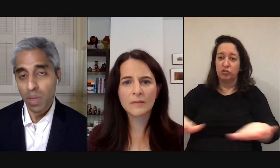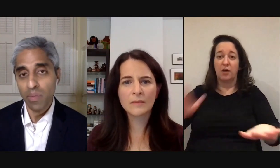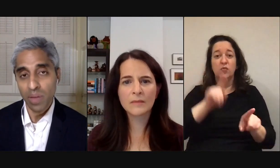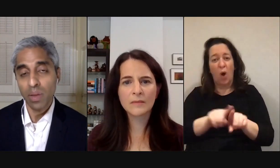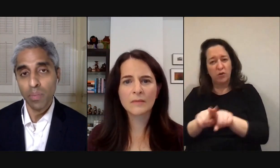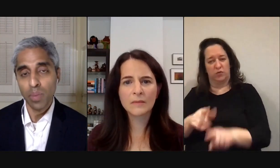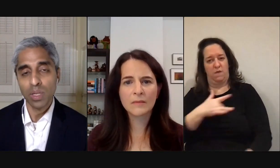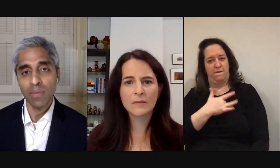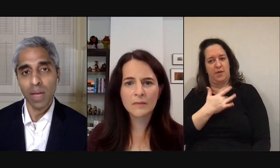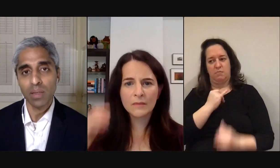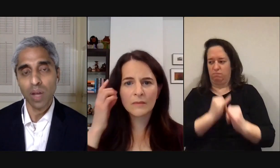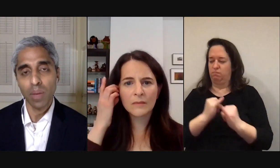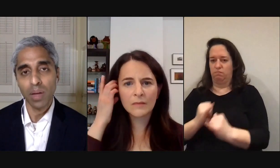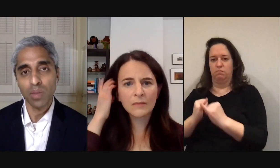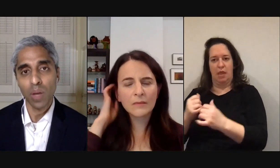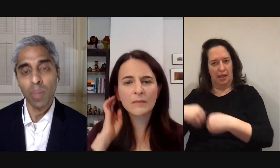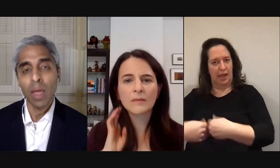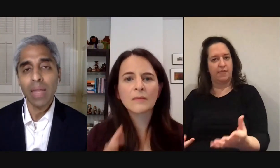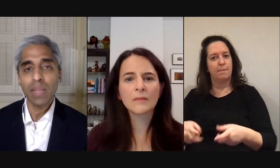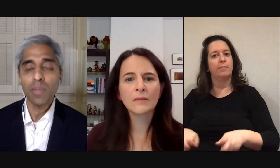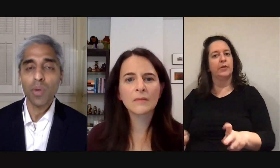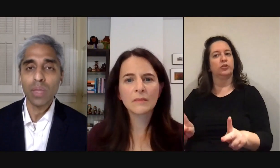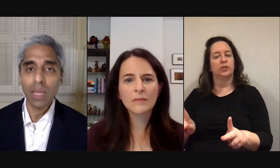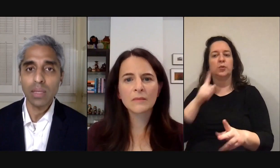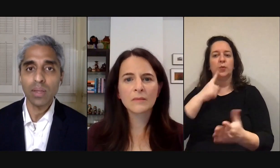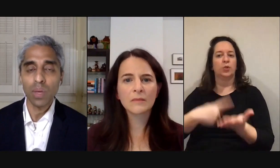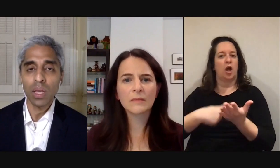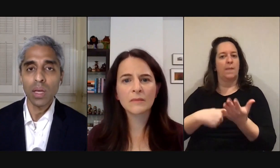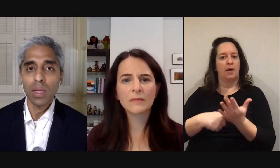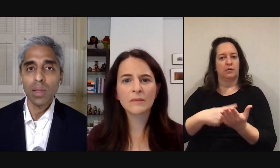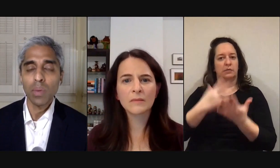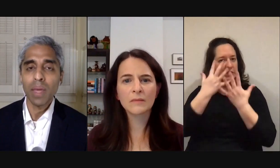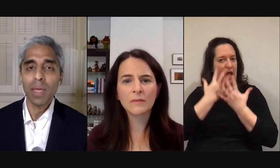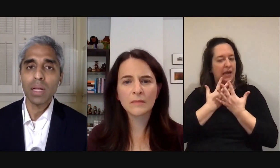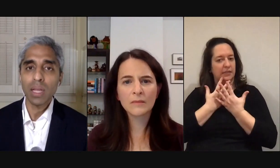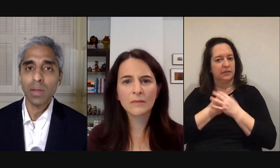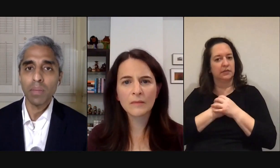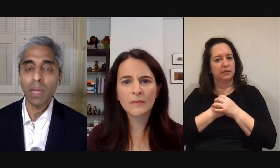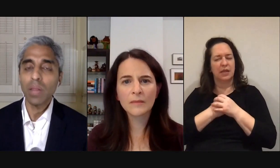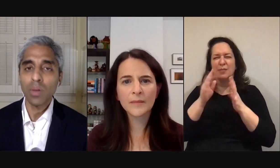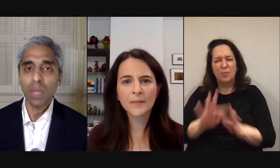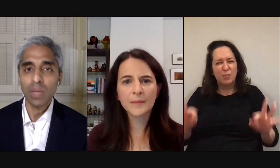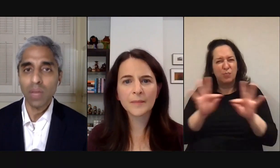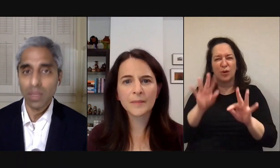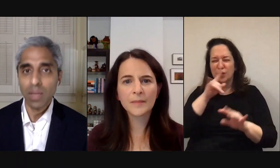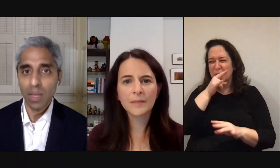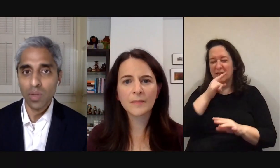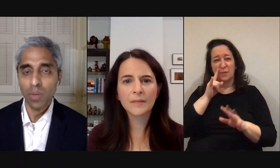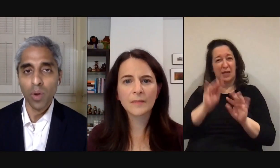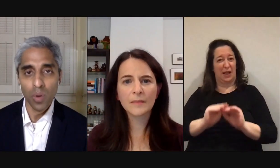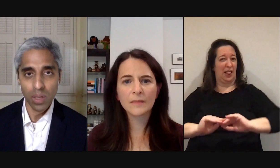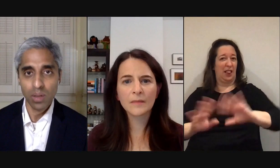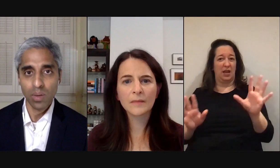to give them permission in fact to talk about it as well i think it's important with kids that we that we make it clear that being lonely is not a